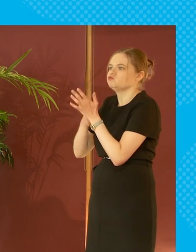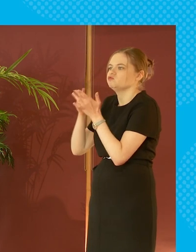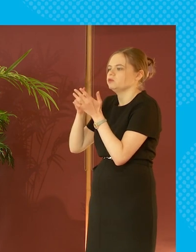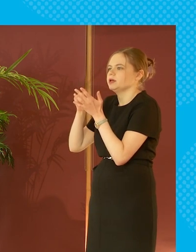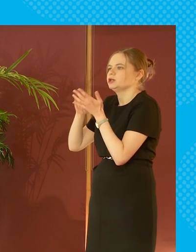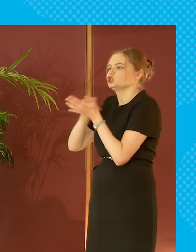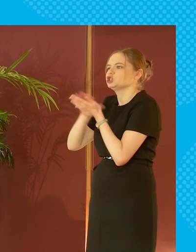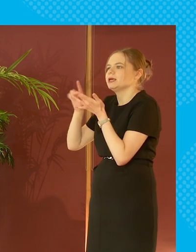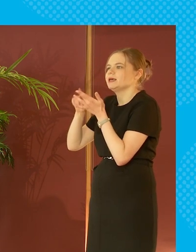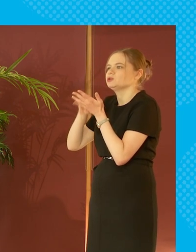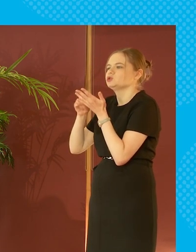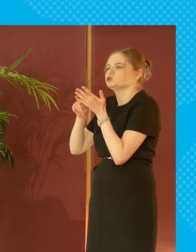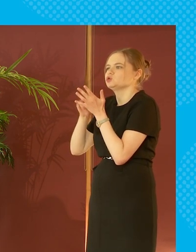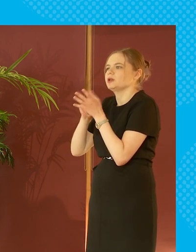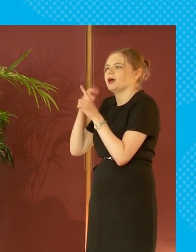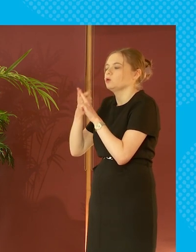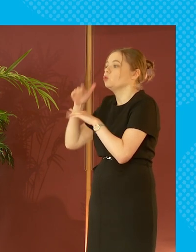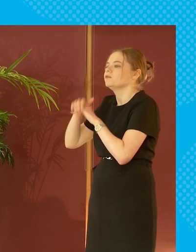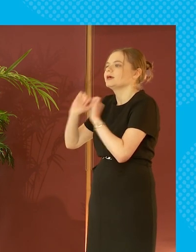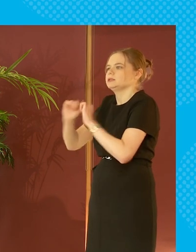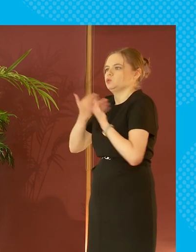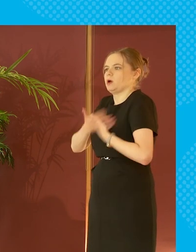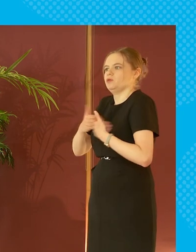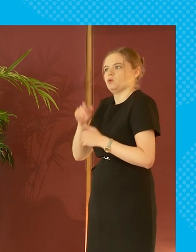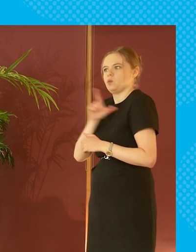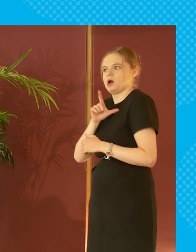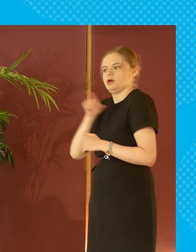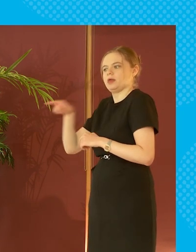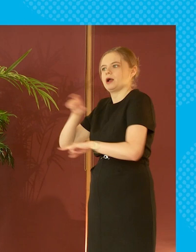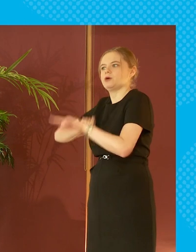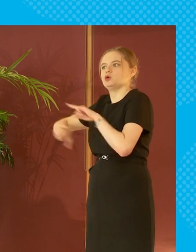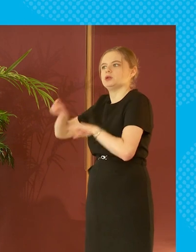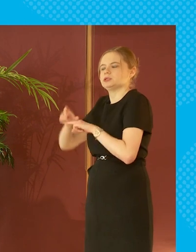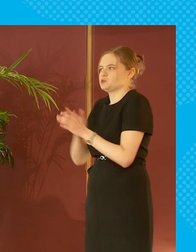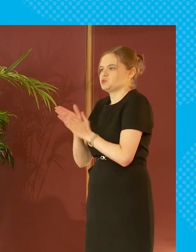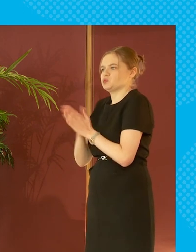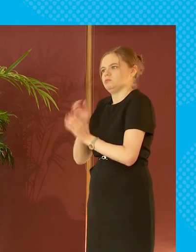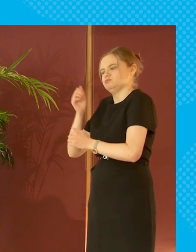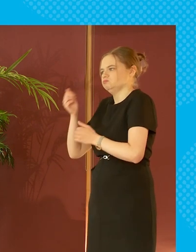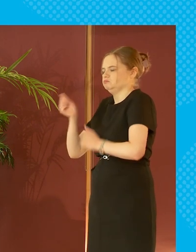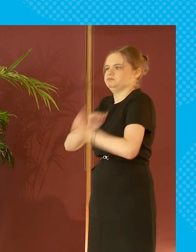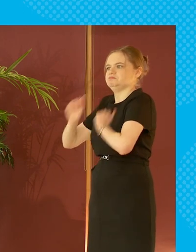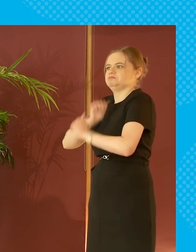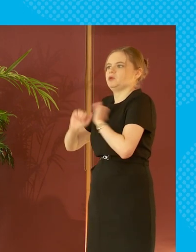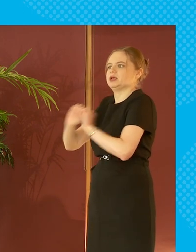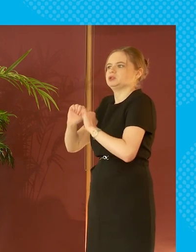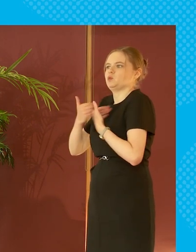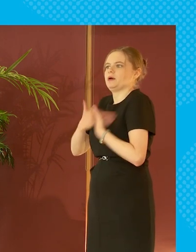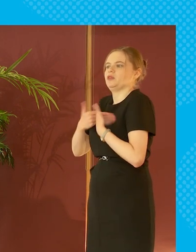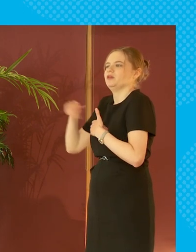about his wealth because you're looking at a community that's very aspirational and very proud of his wealth